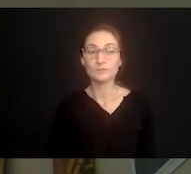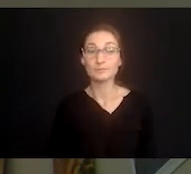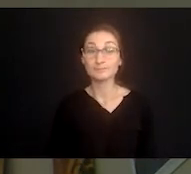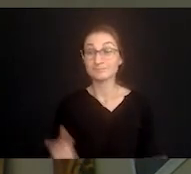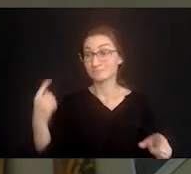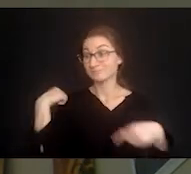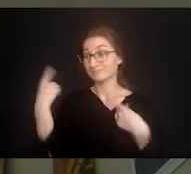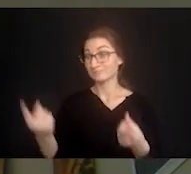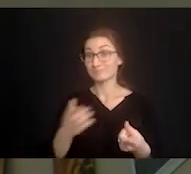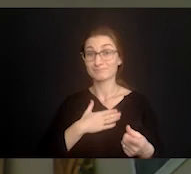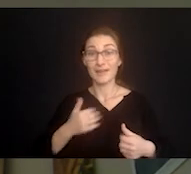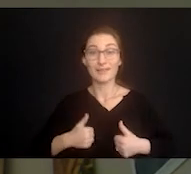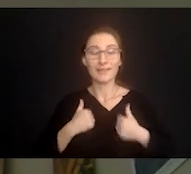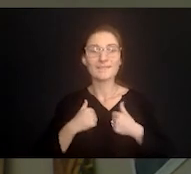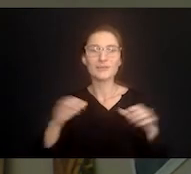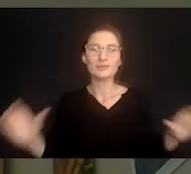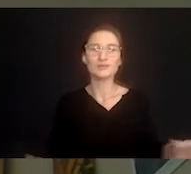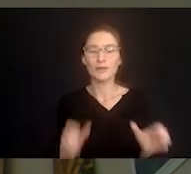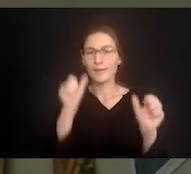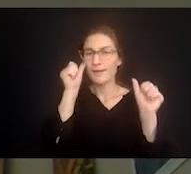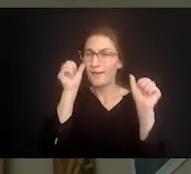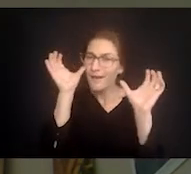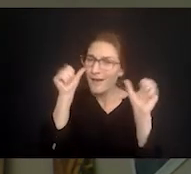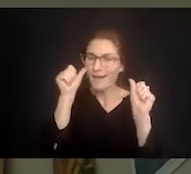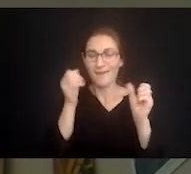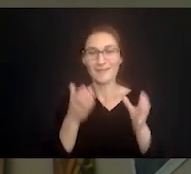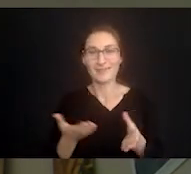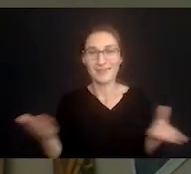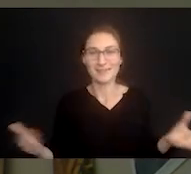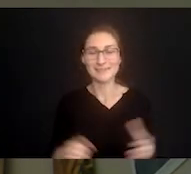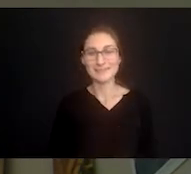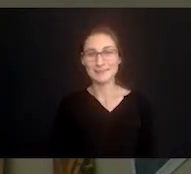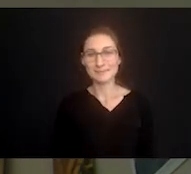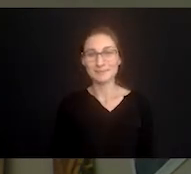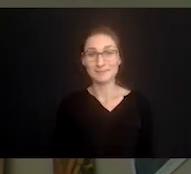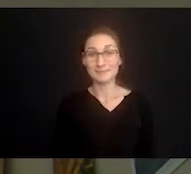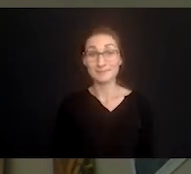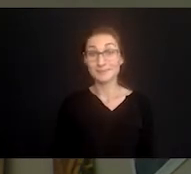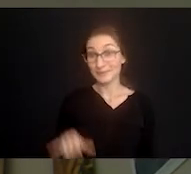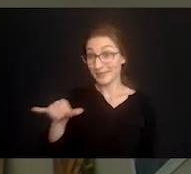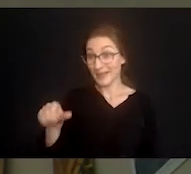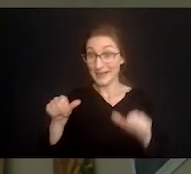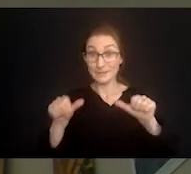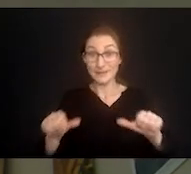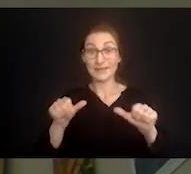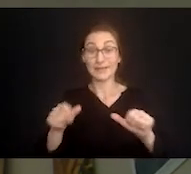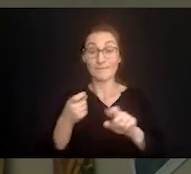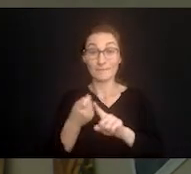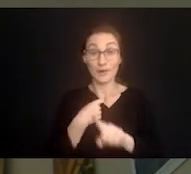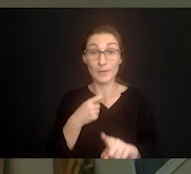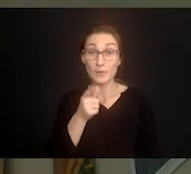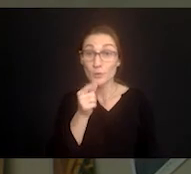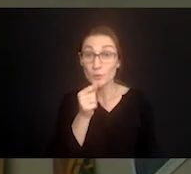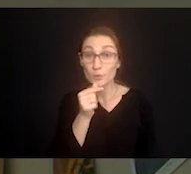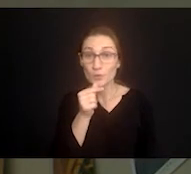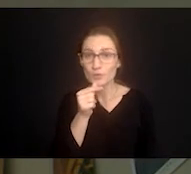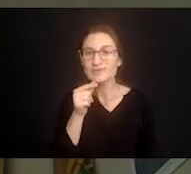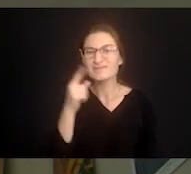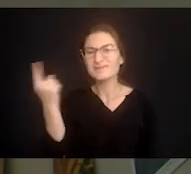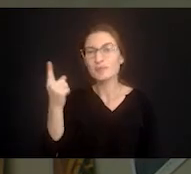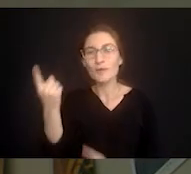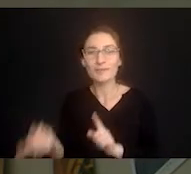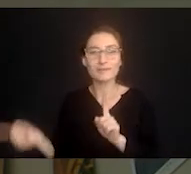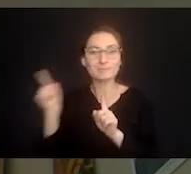doing some incredible things but the ability to do those things is because i had